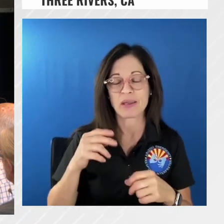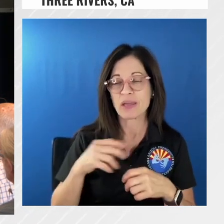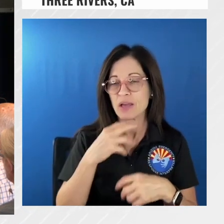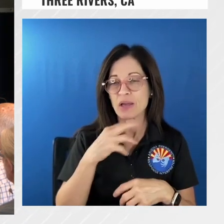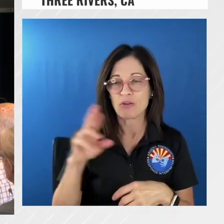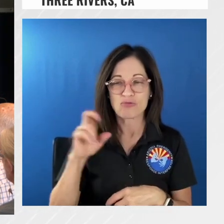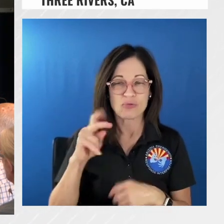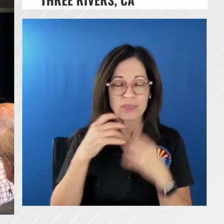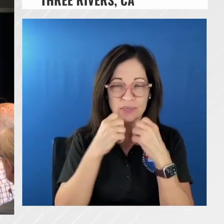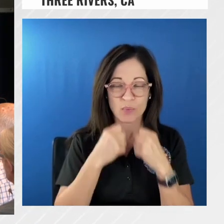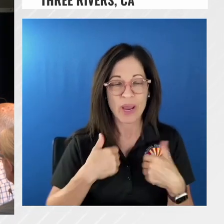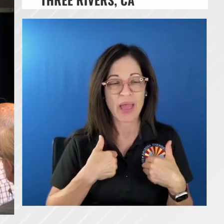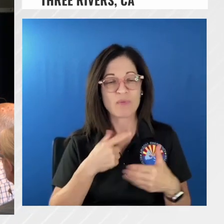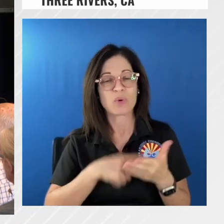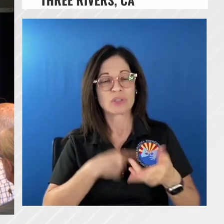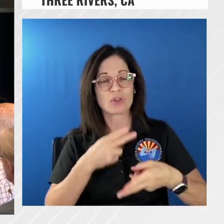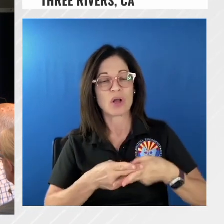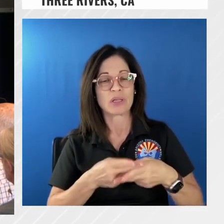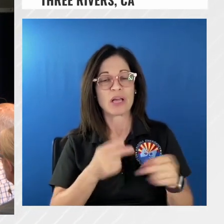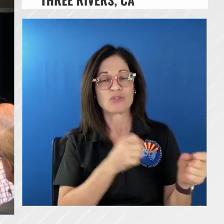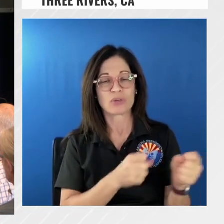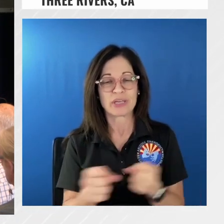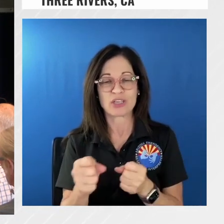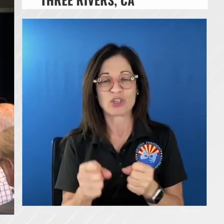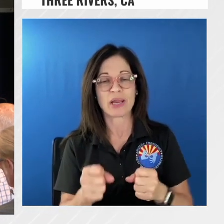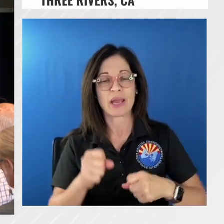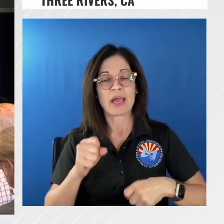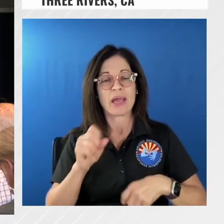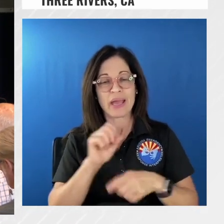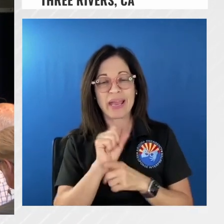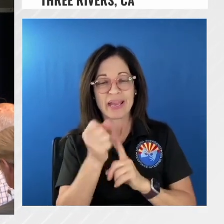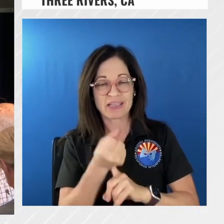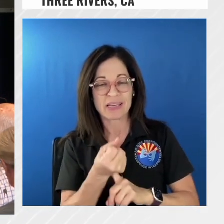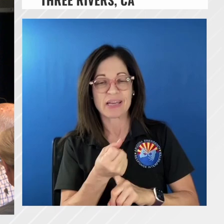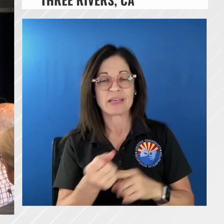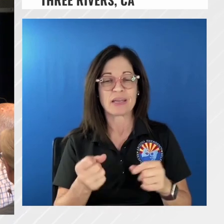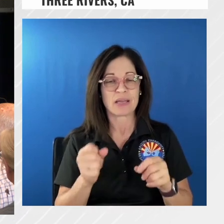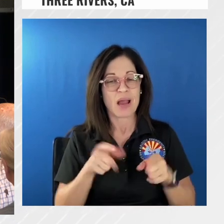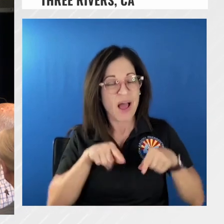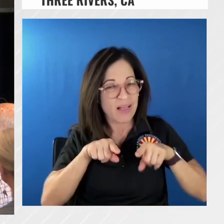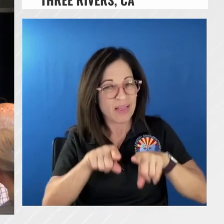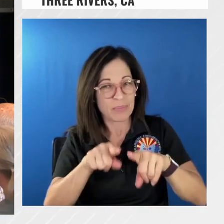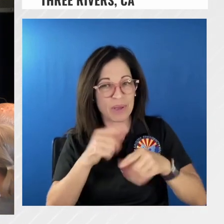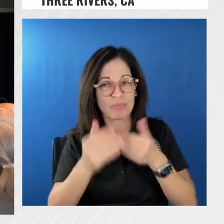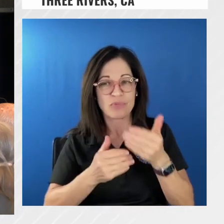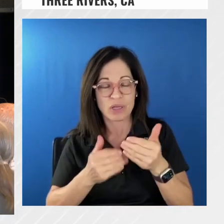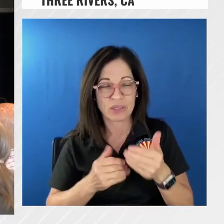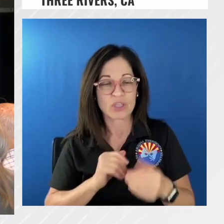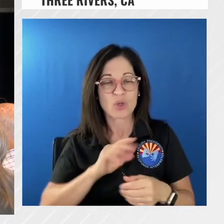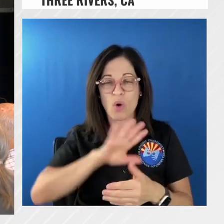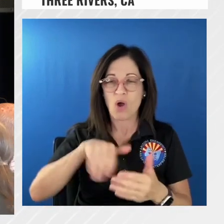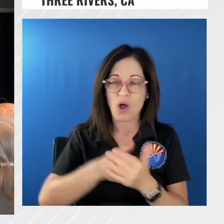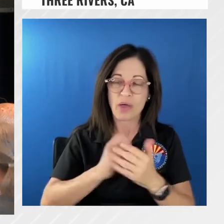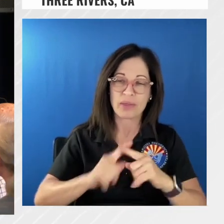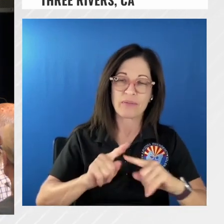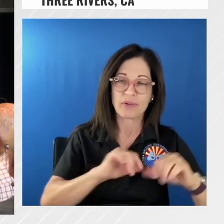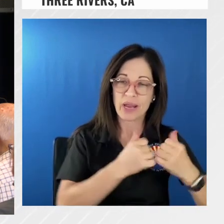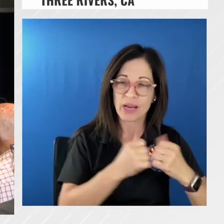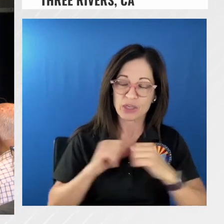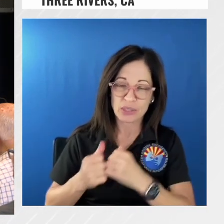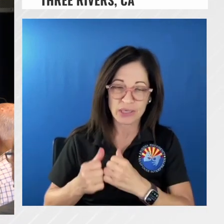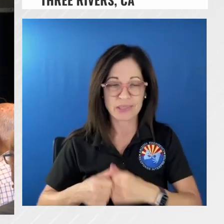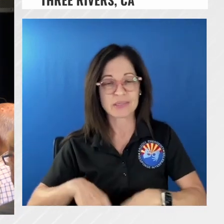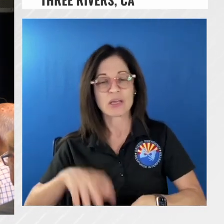alignment process we're going to start that tomorrow on our second day where we where all the cooperating agencies to larry county to larry county sheriff cal fire